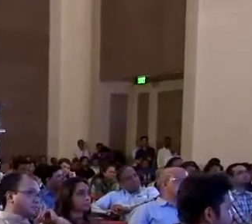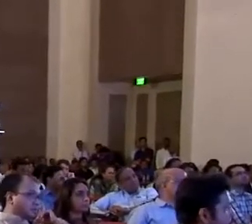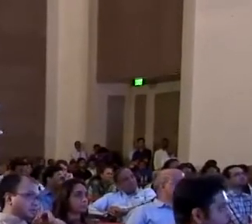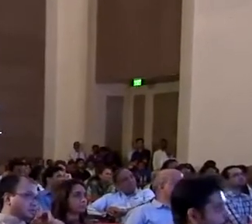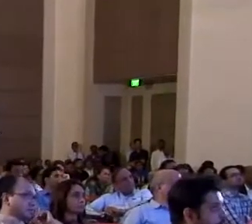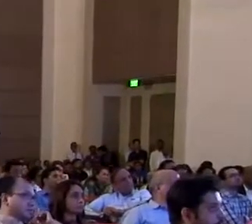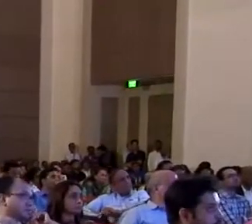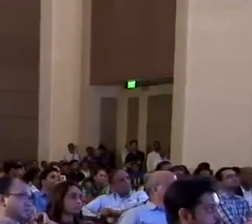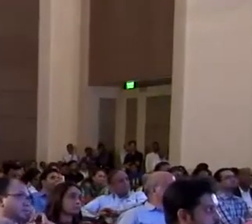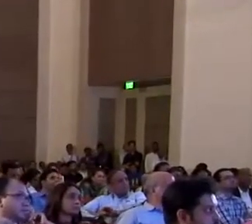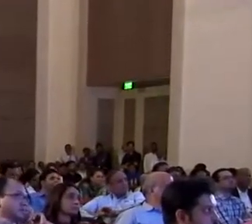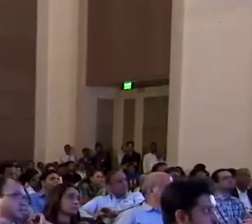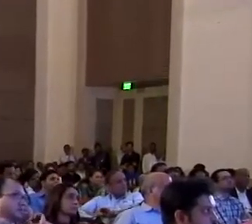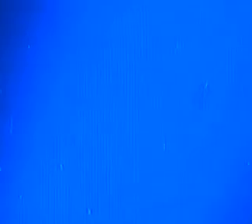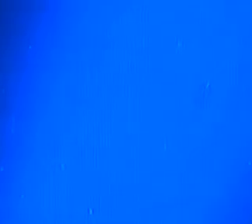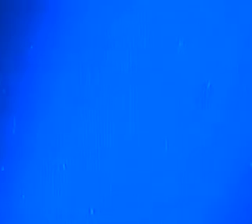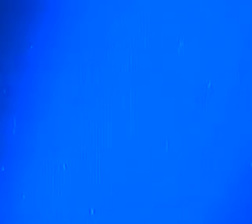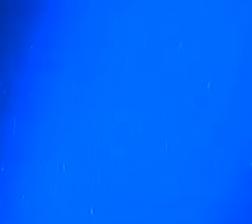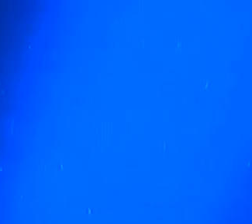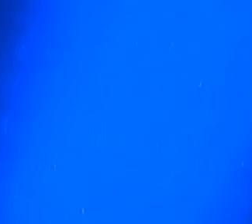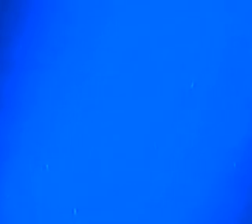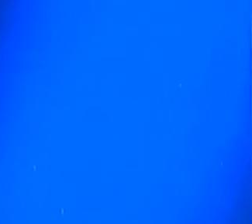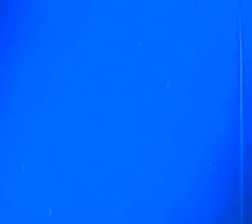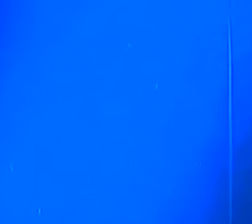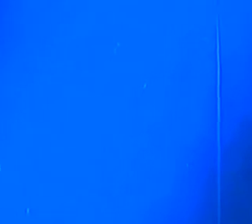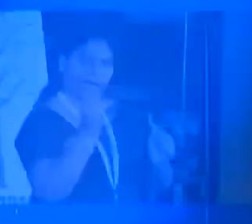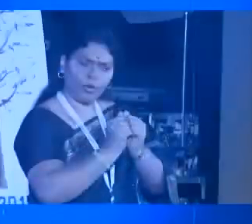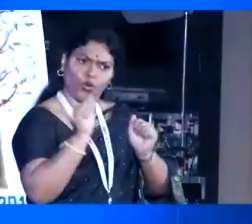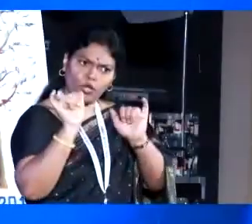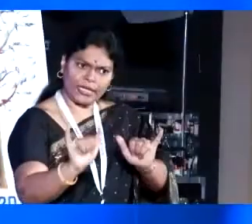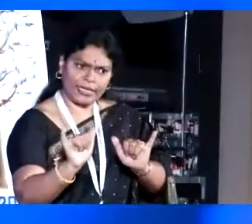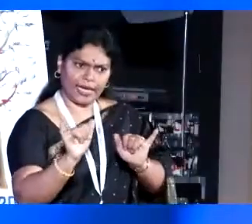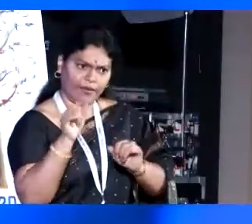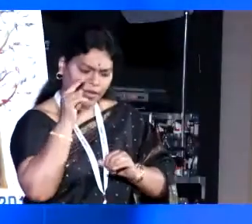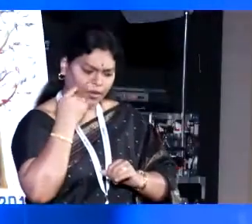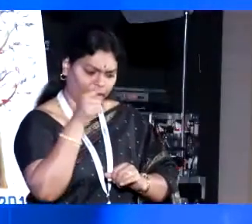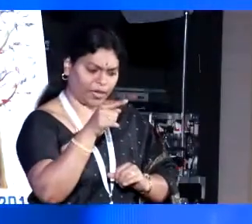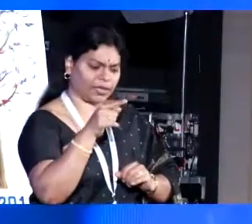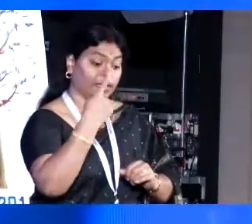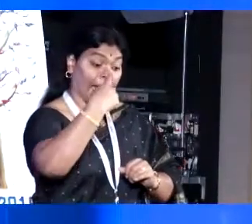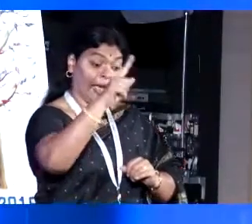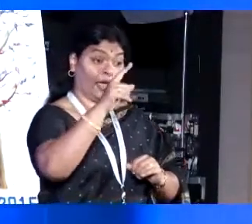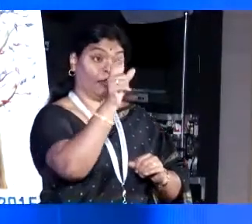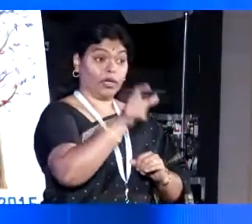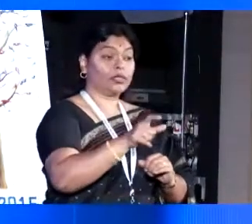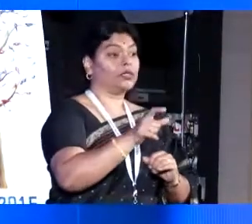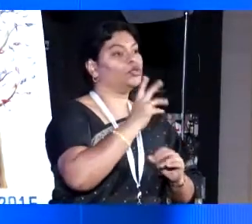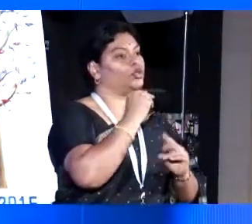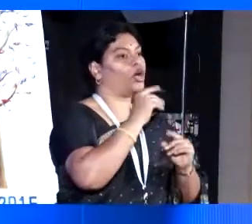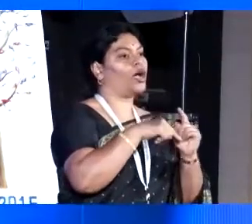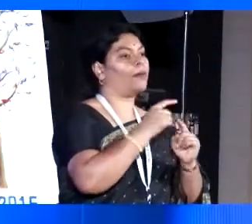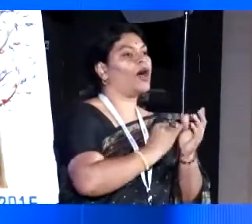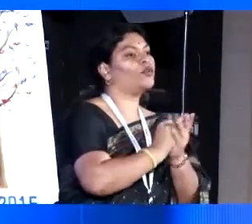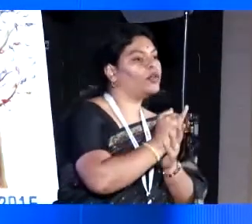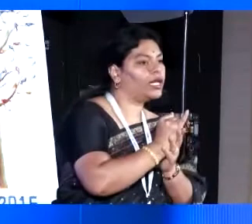This person, I often tell people that if you go to the village, will you stay with him? Is he the right person to talk about, you know, the village or the